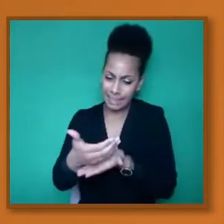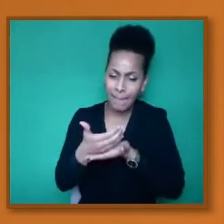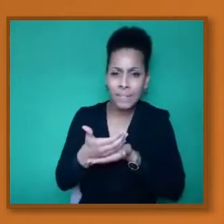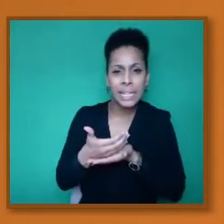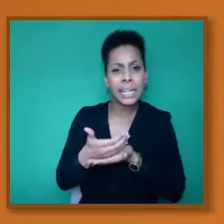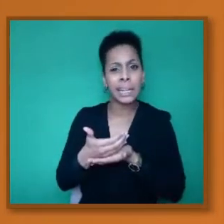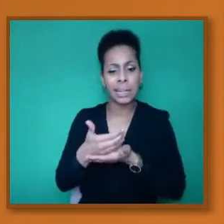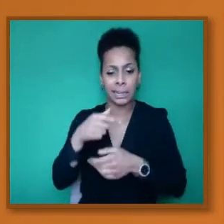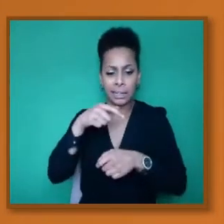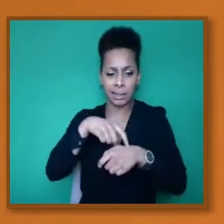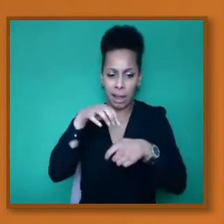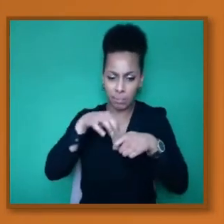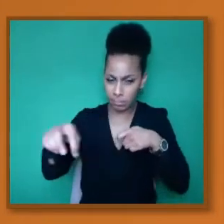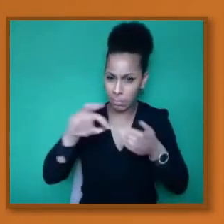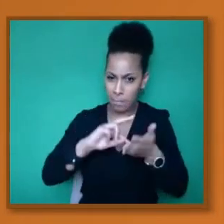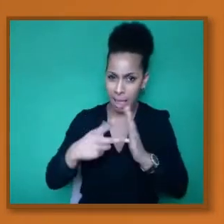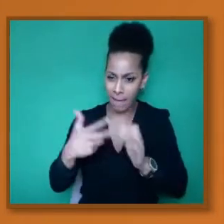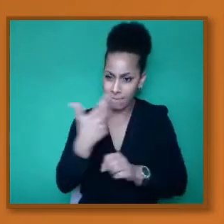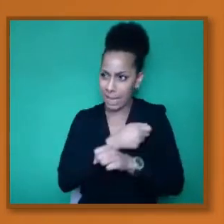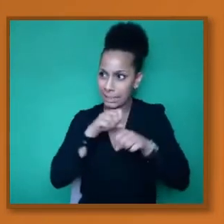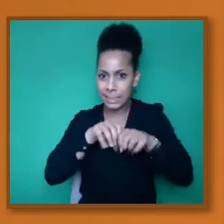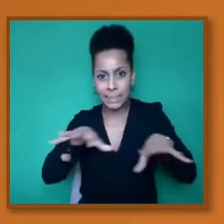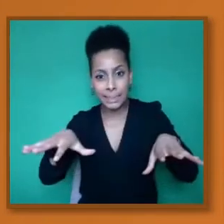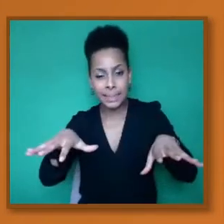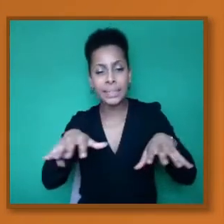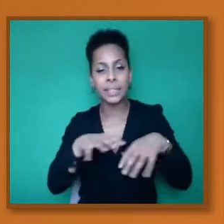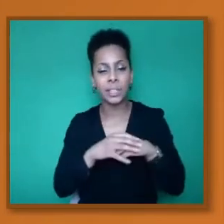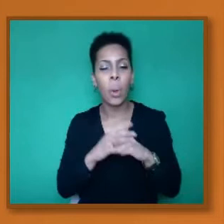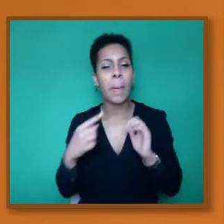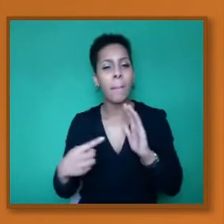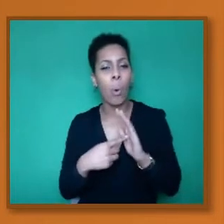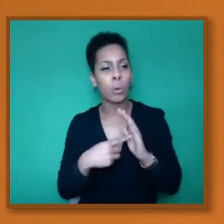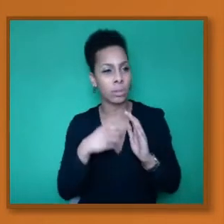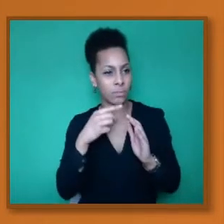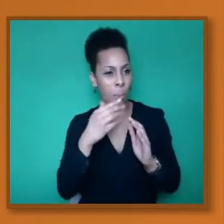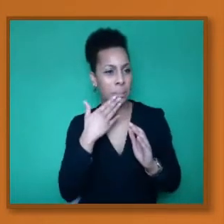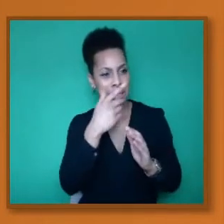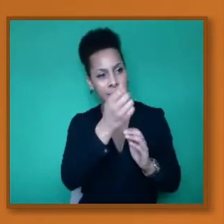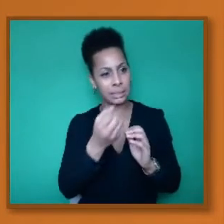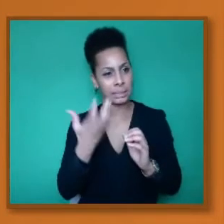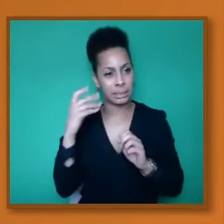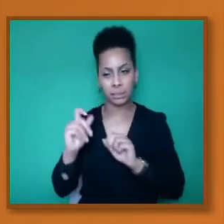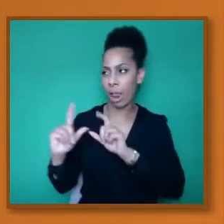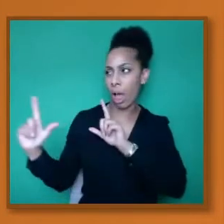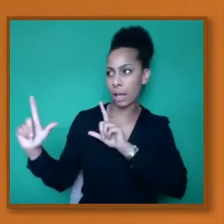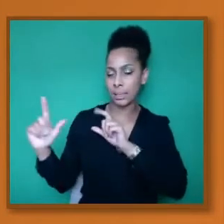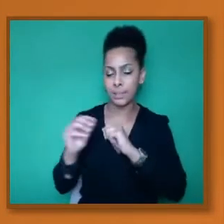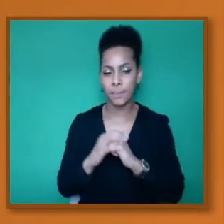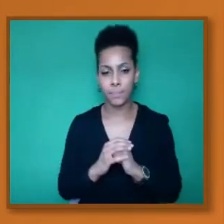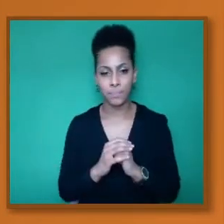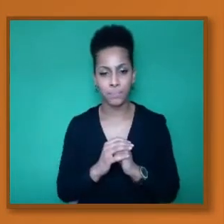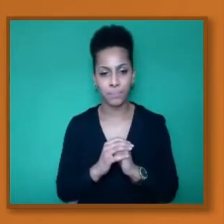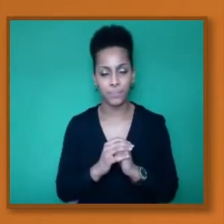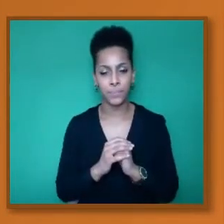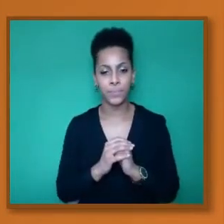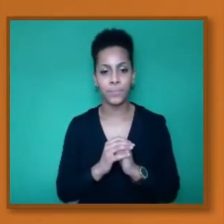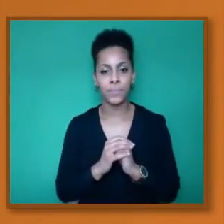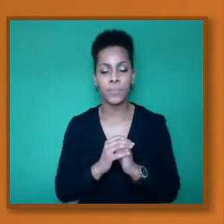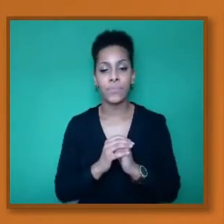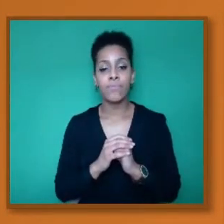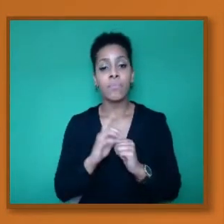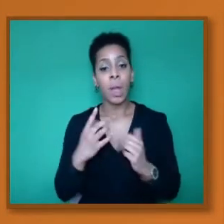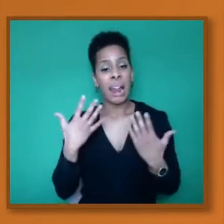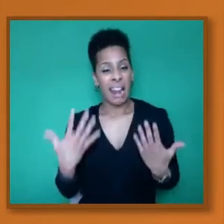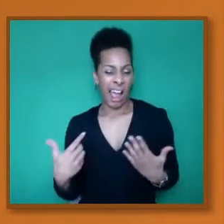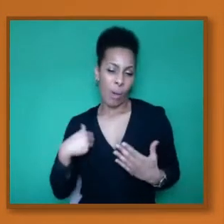slides can come up to see from his perspective, that would be really good. But I'll talk about, you know, the immune system, and I can do that without